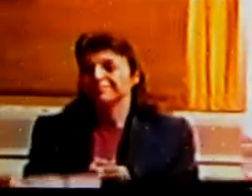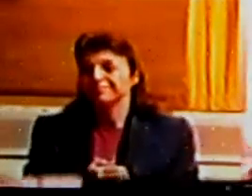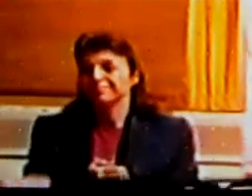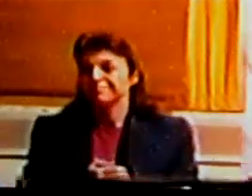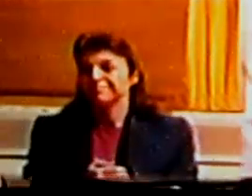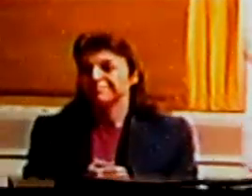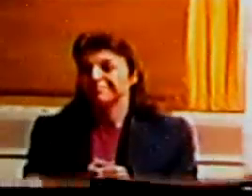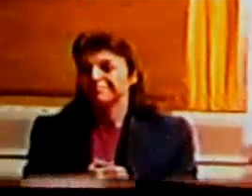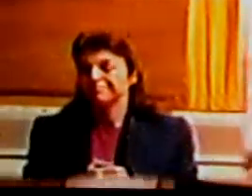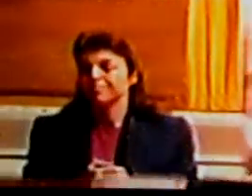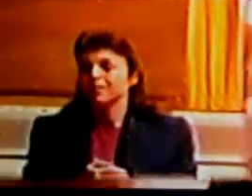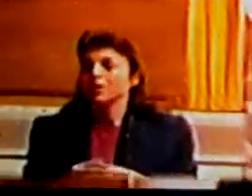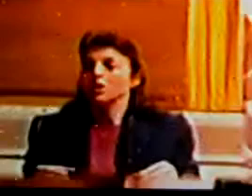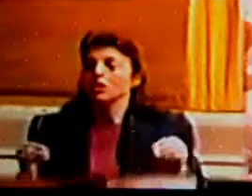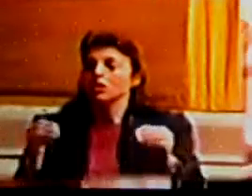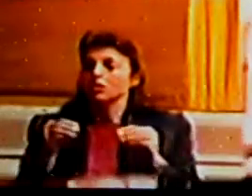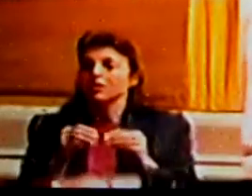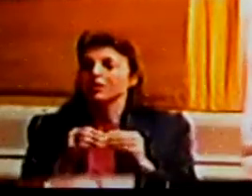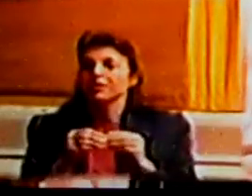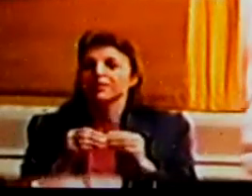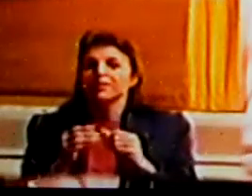the more you i heard applause